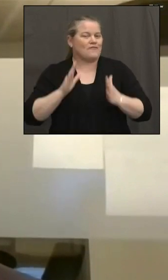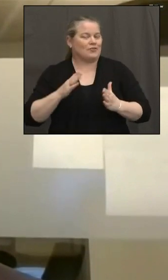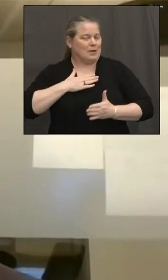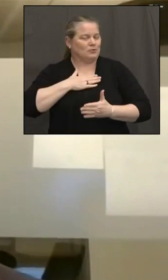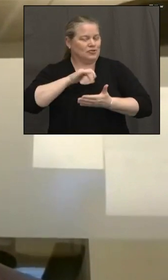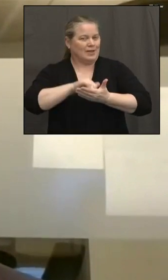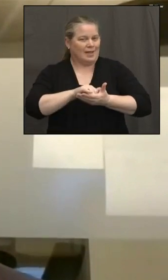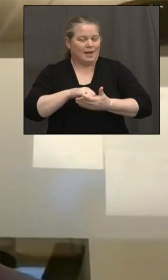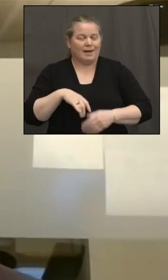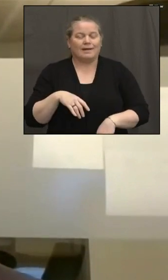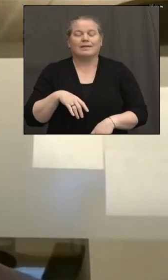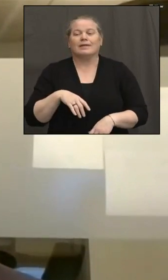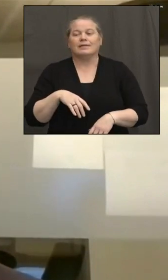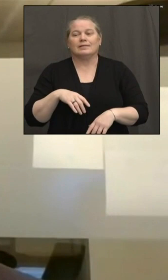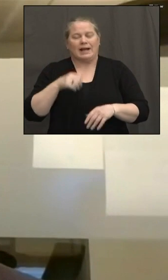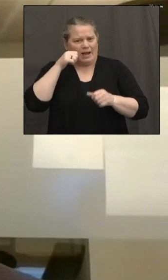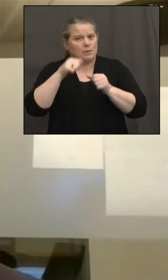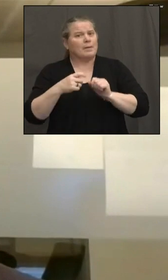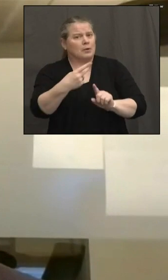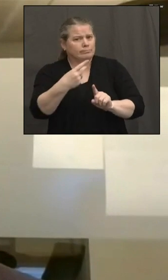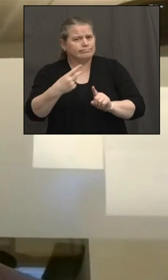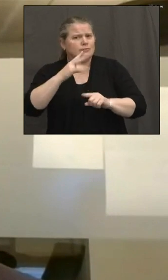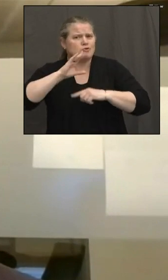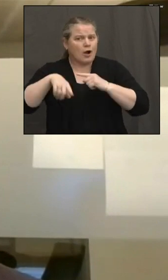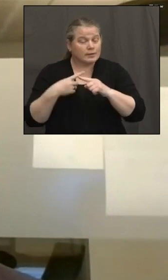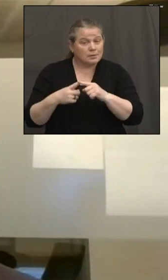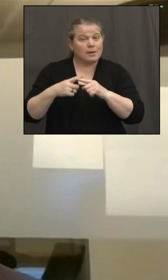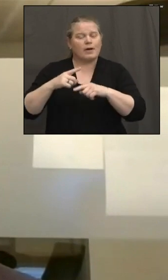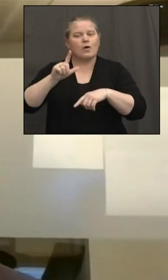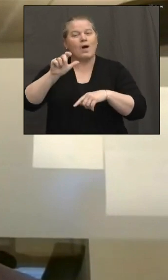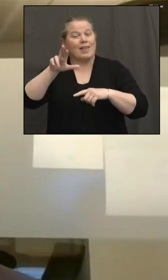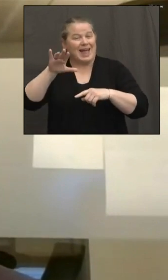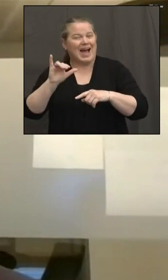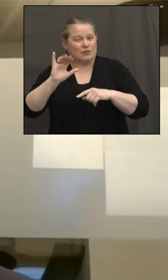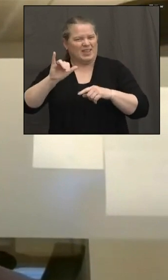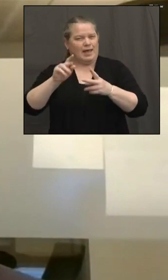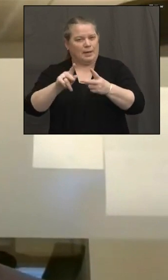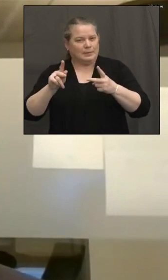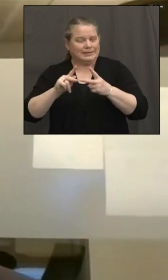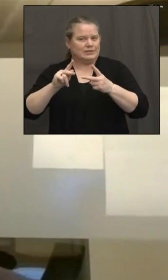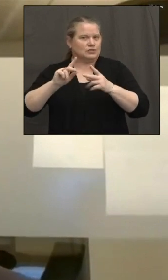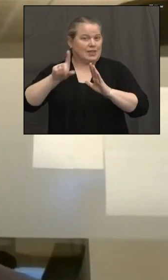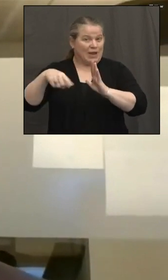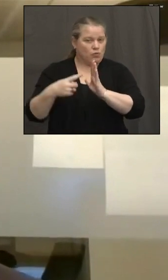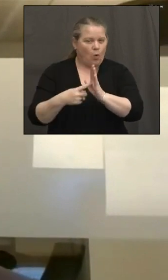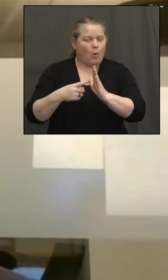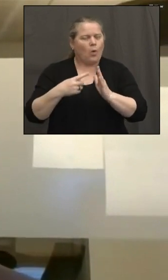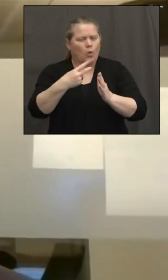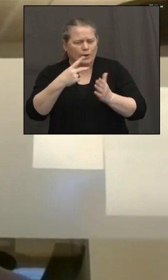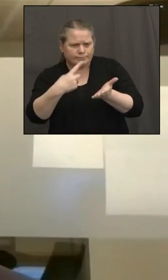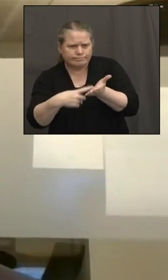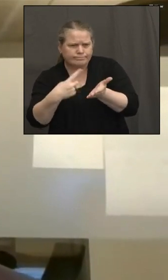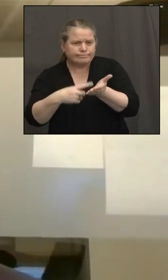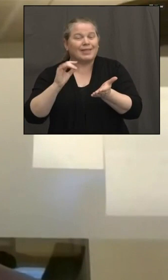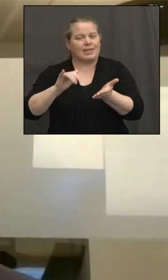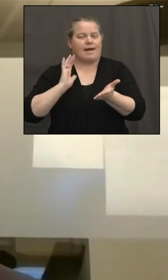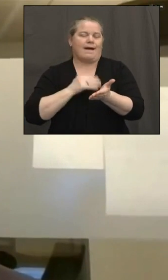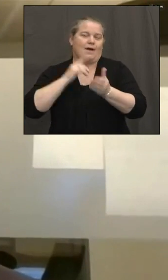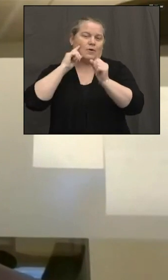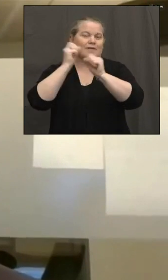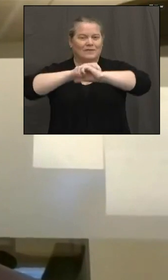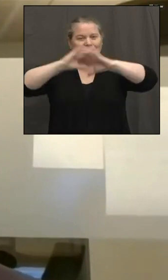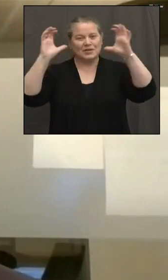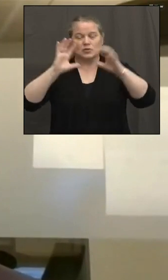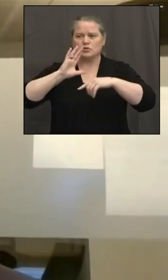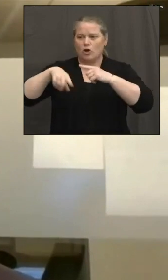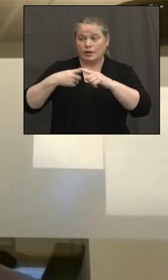talked about this role at Lottery, this was really the vision that we had when we first sat down to talk about the chairmanship of